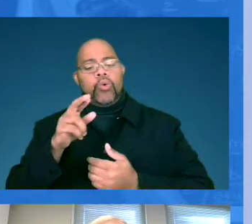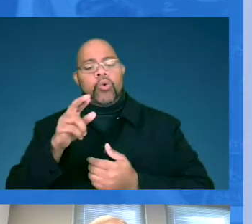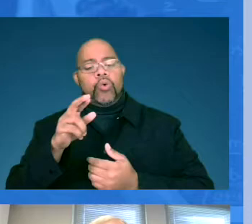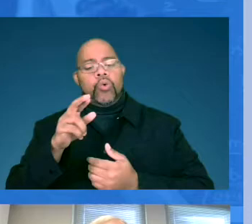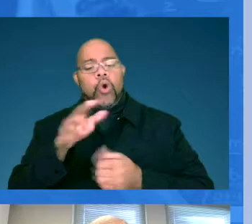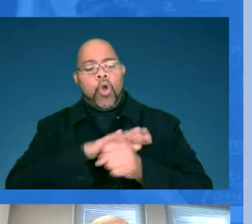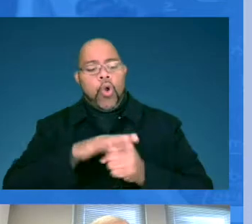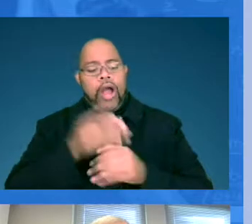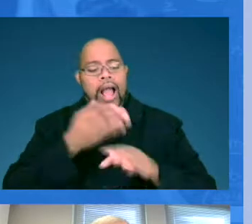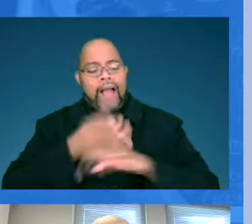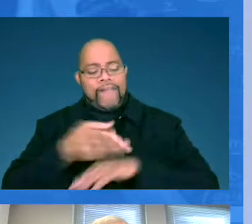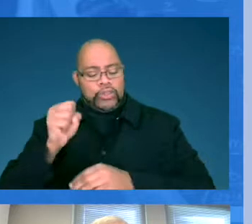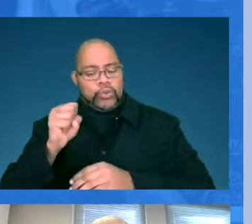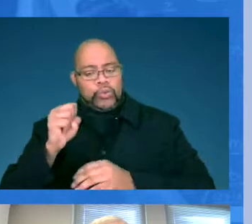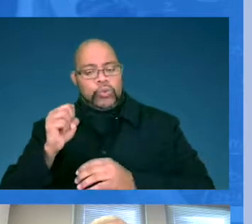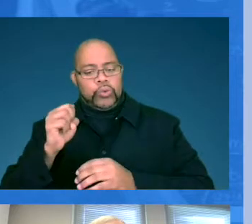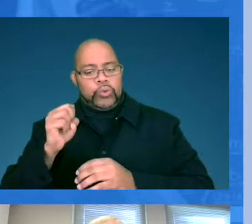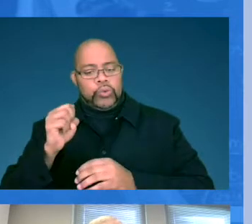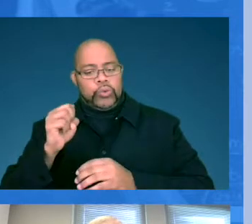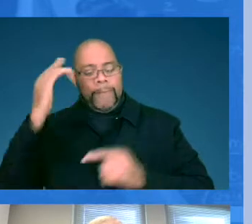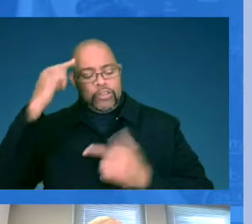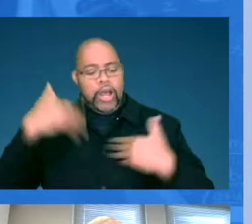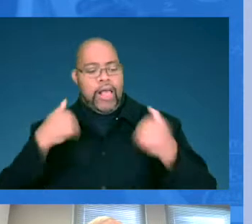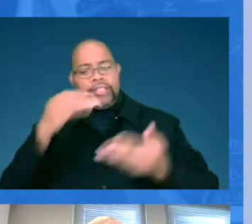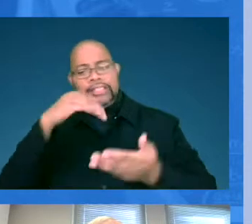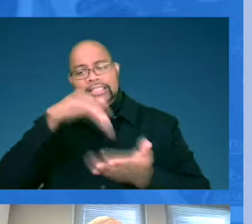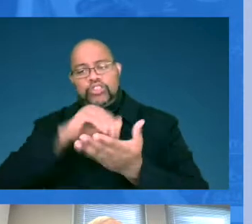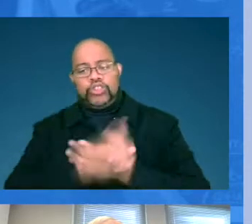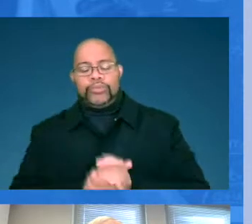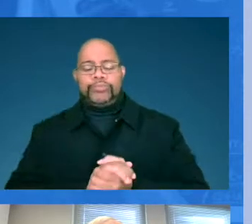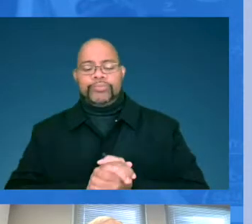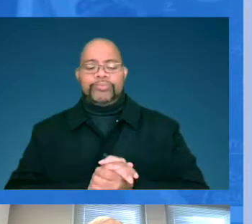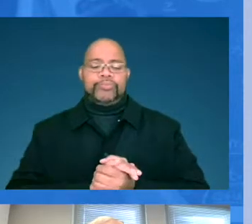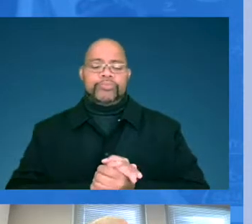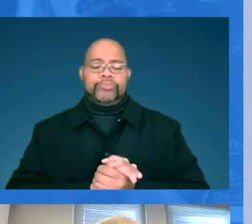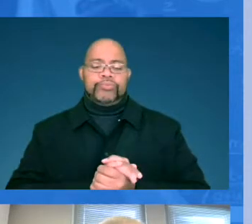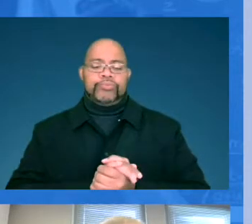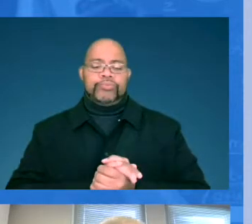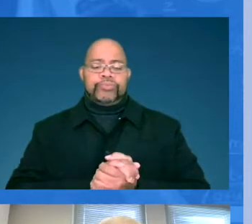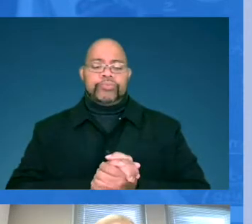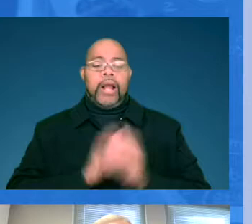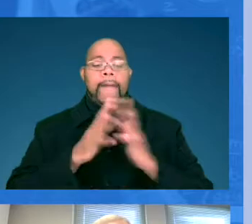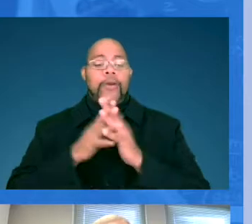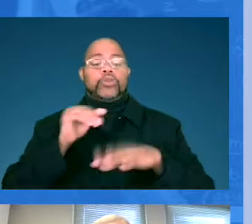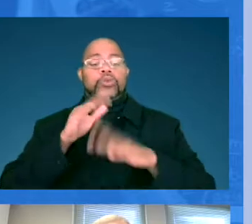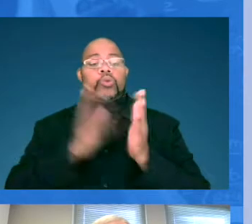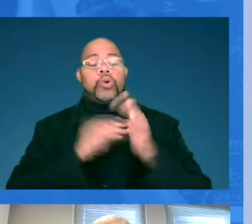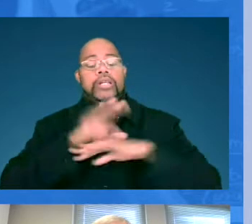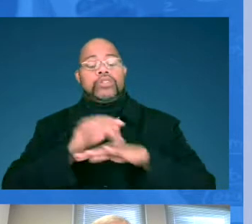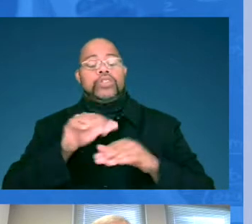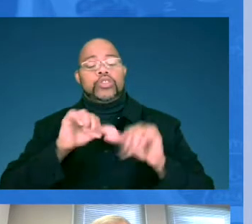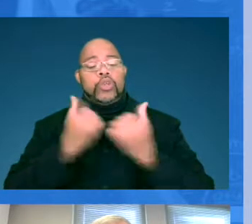community mental health center. The American School Counselors Association has a wonderful